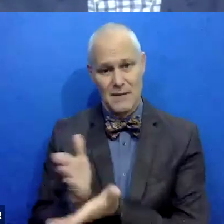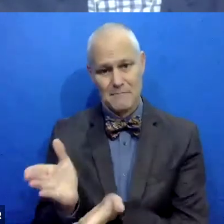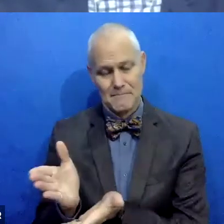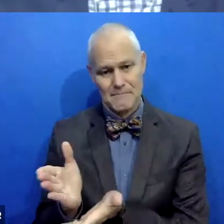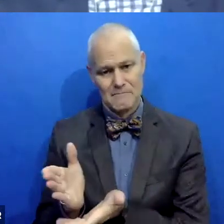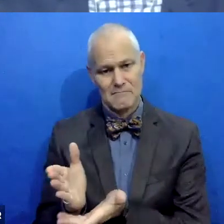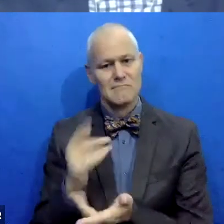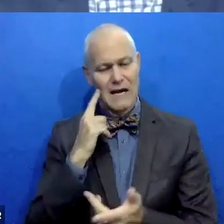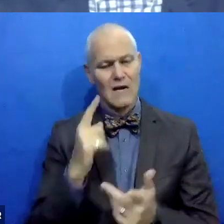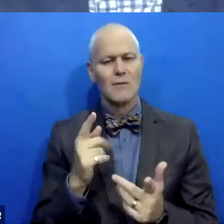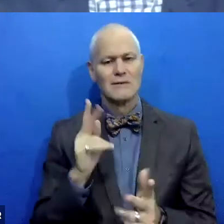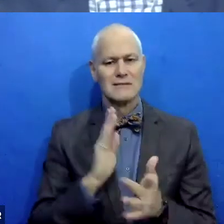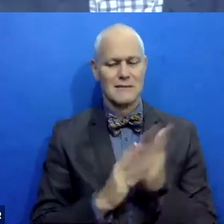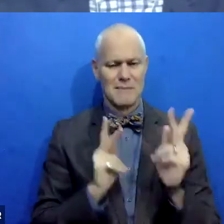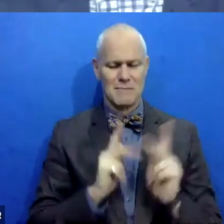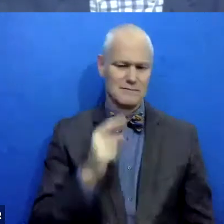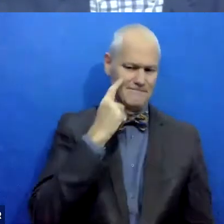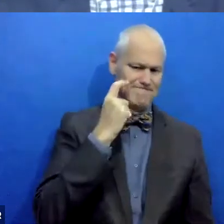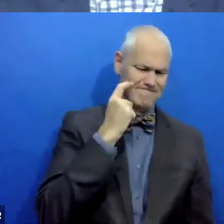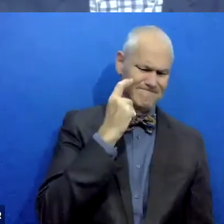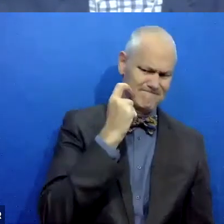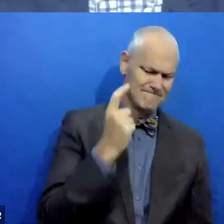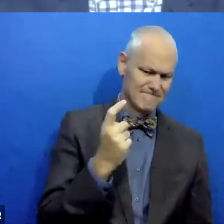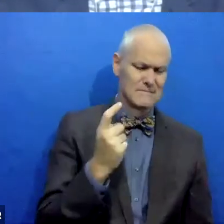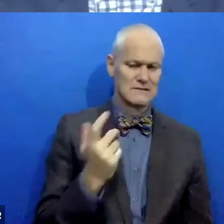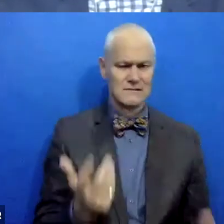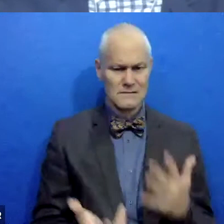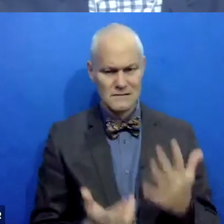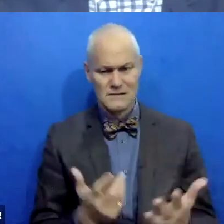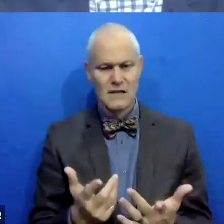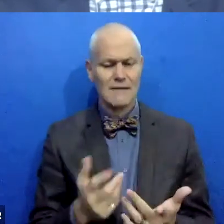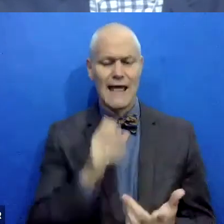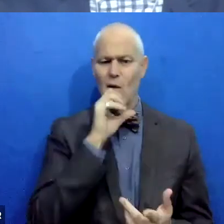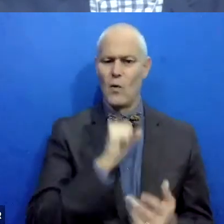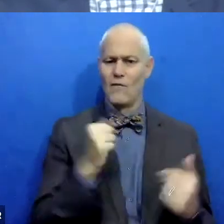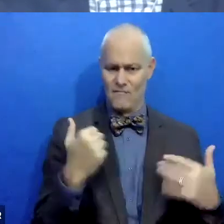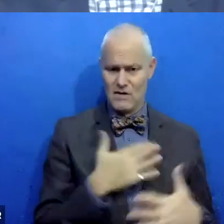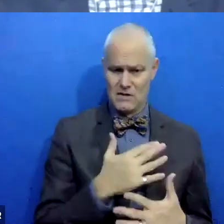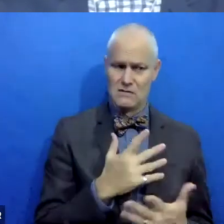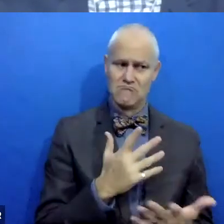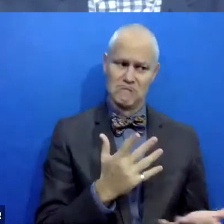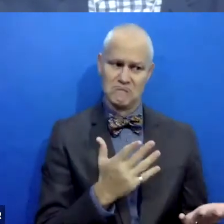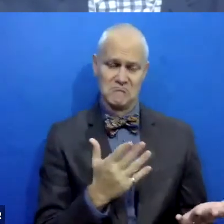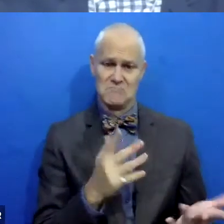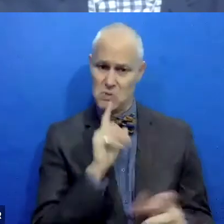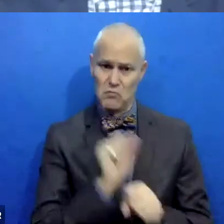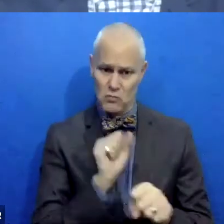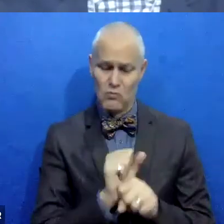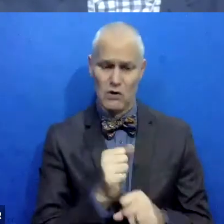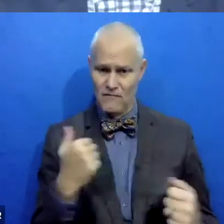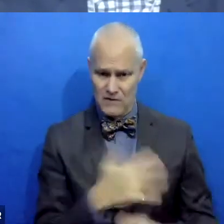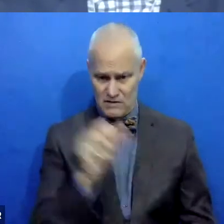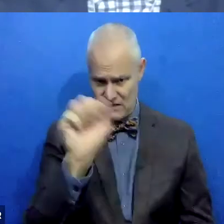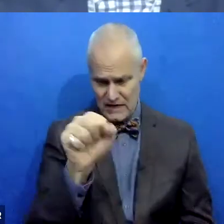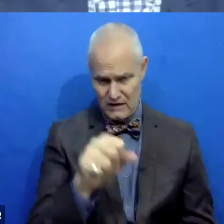that this is a stretch for folks, um, and I, um, and, and those old fears are legit. Um, we want to make sure that we're not running out